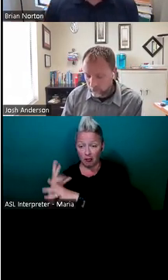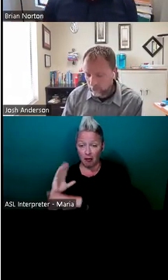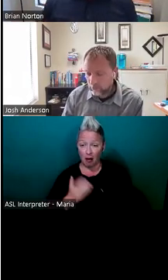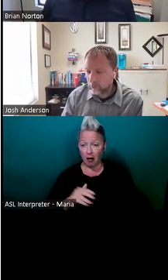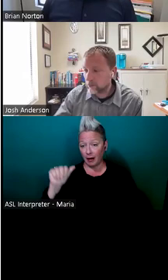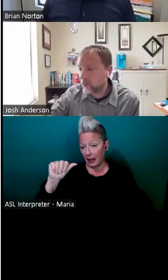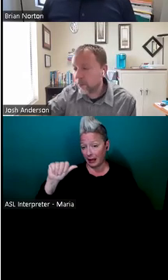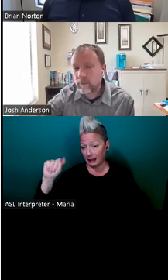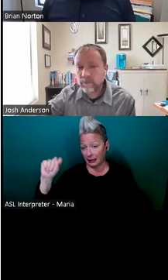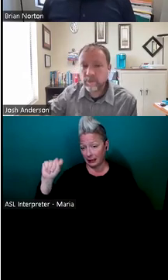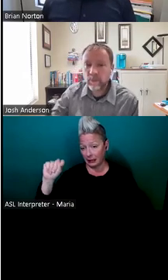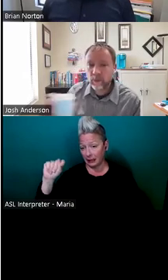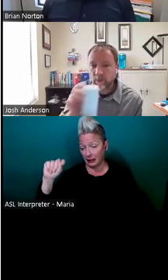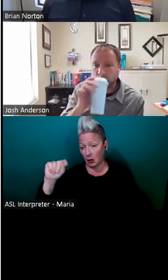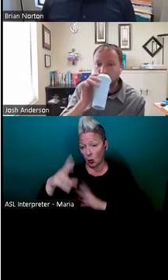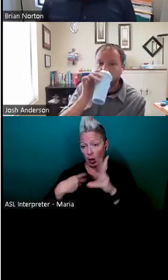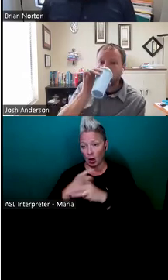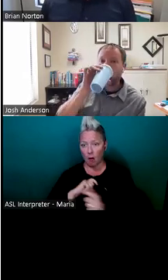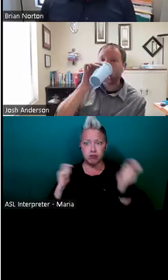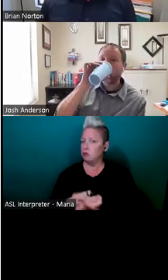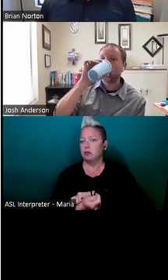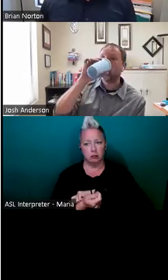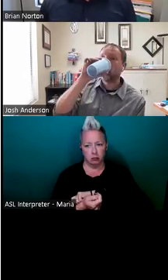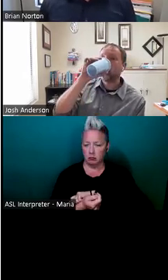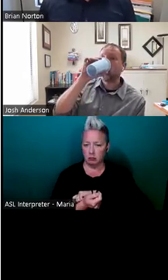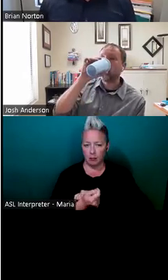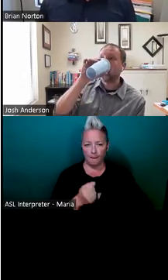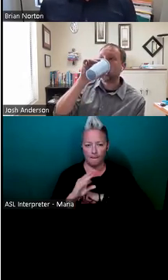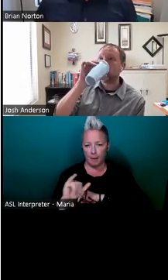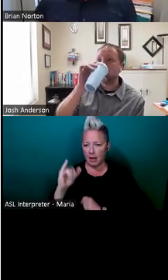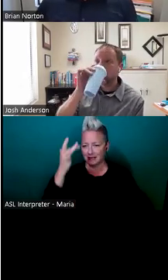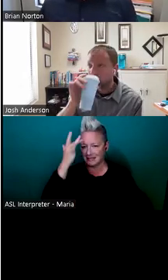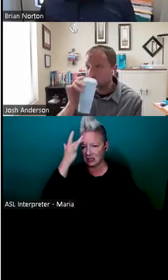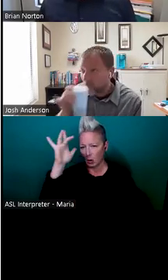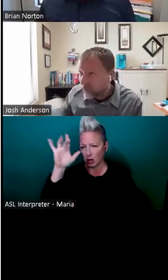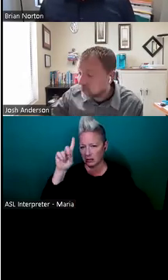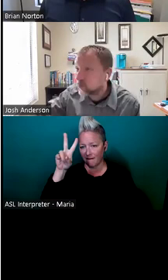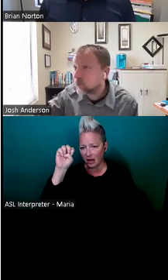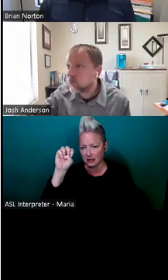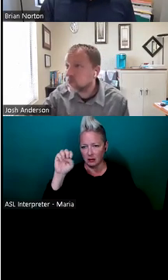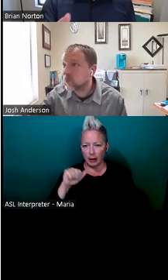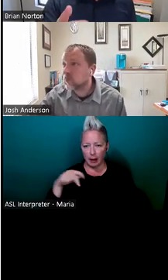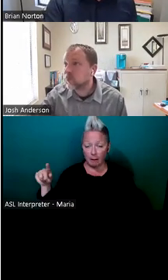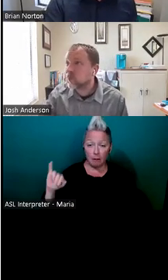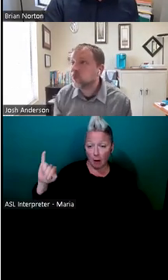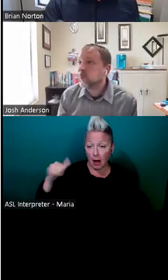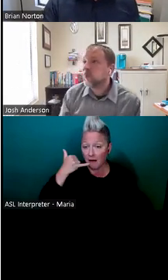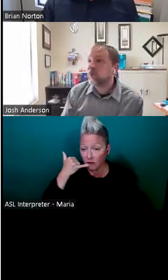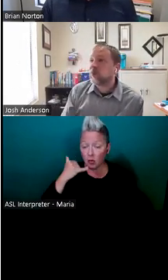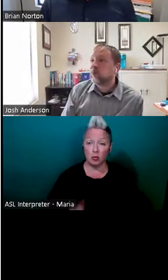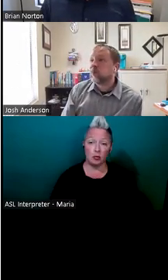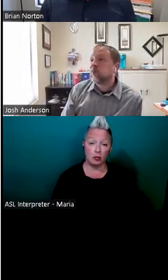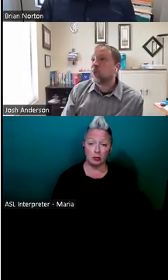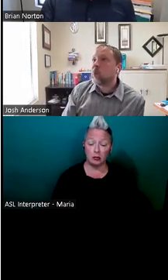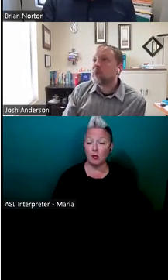world has kind of been revolutionized by smart devices and apps, whether it's the iPhone, have an, you have an iPhone, you have an